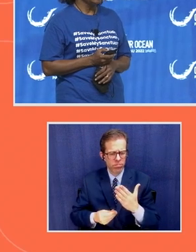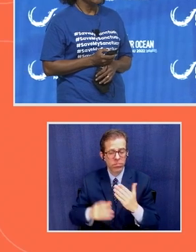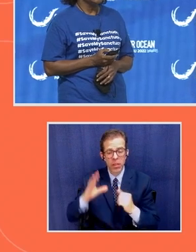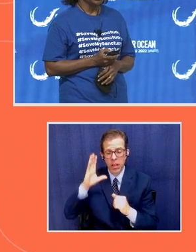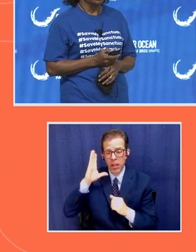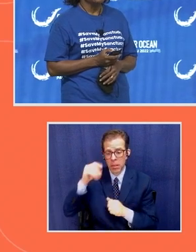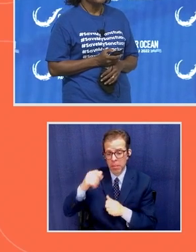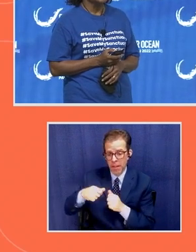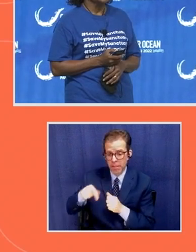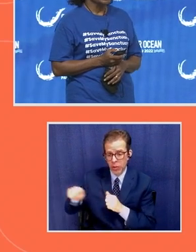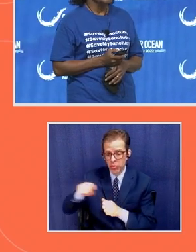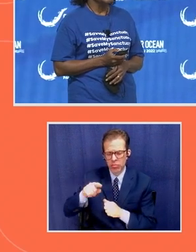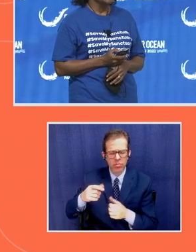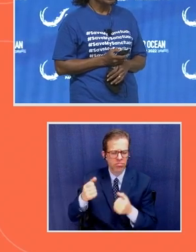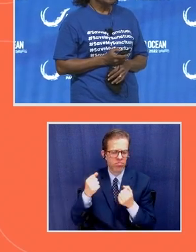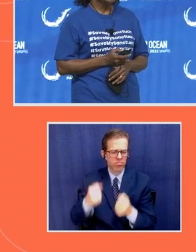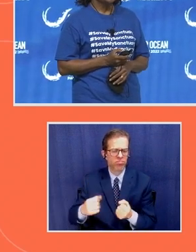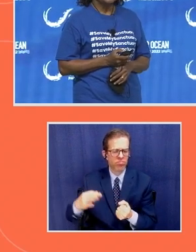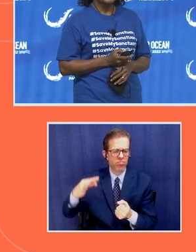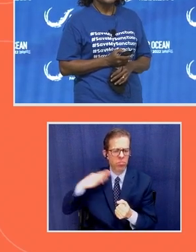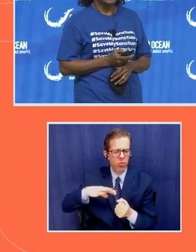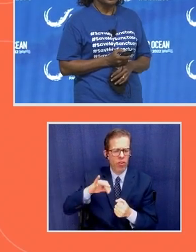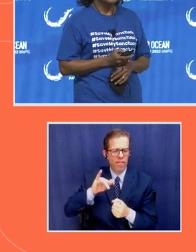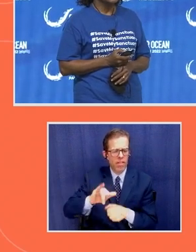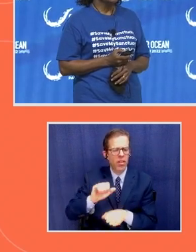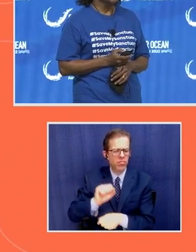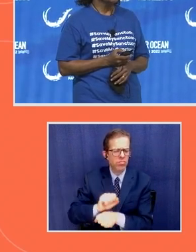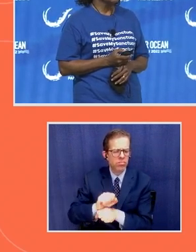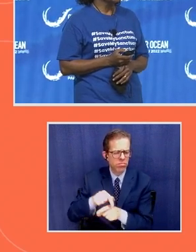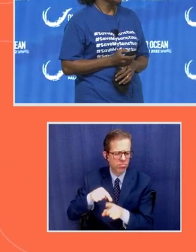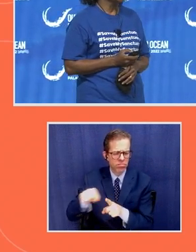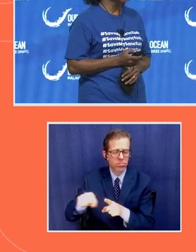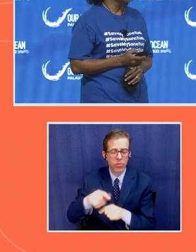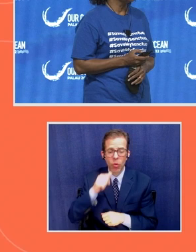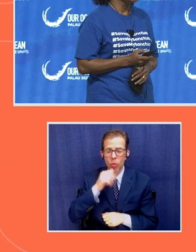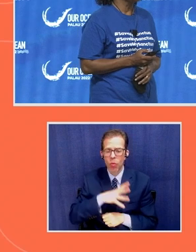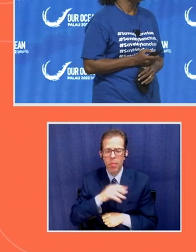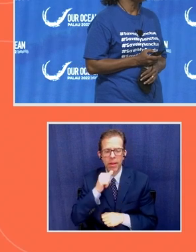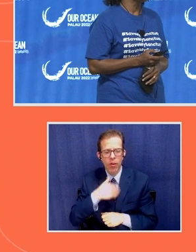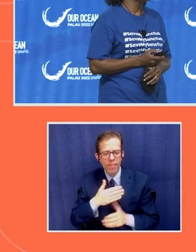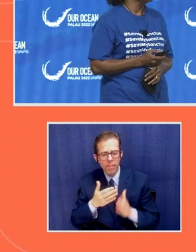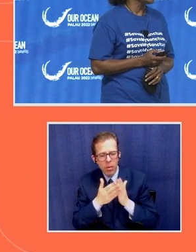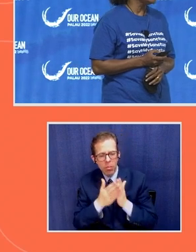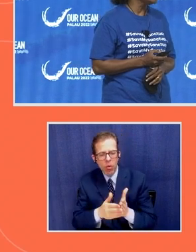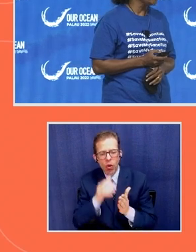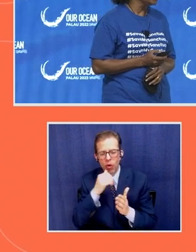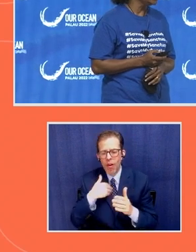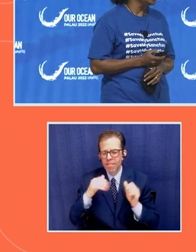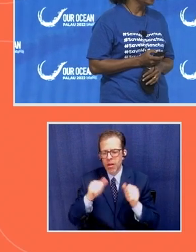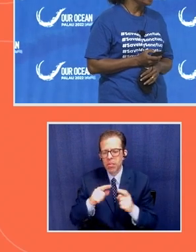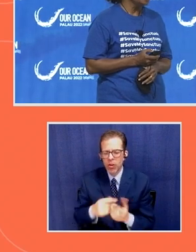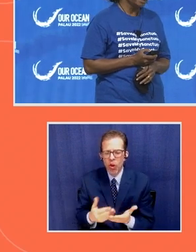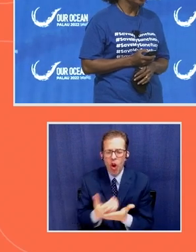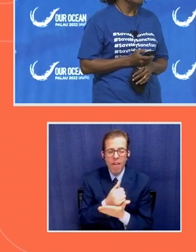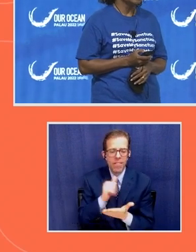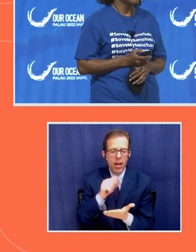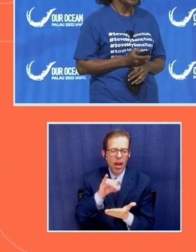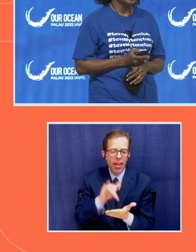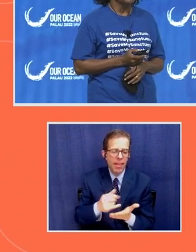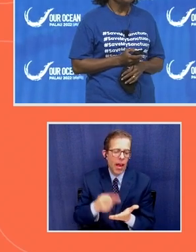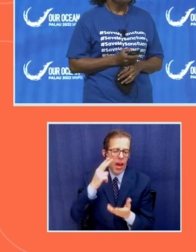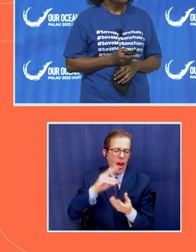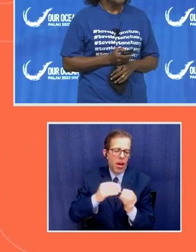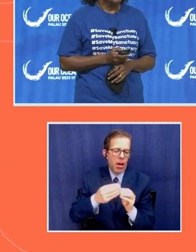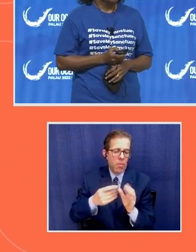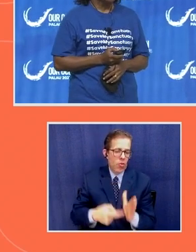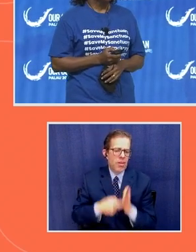beneficiaries of this trade, as women lacked the motor boats or ability to harvest at the rate demanded of the